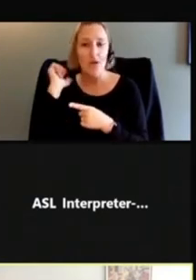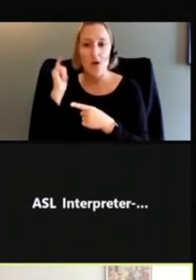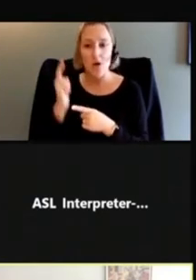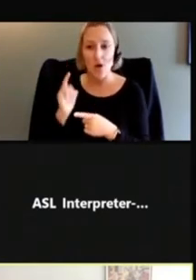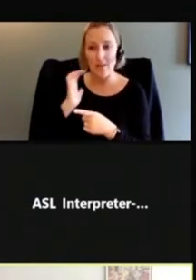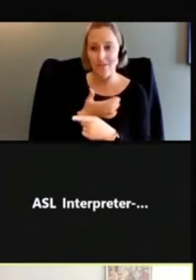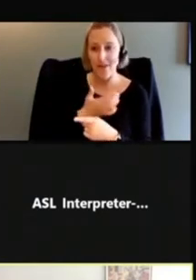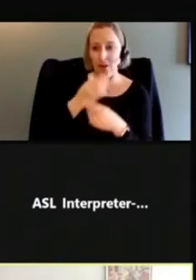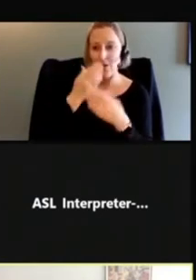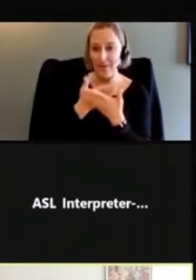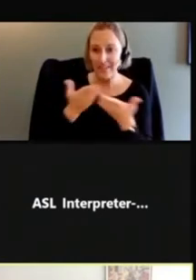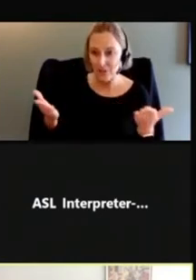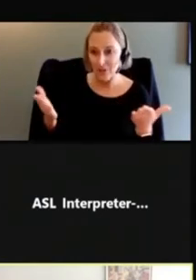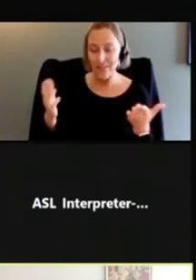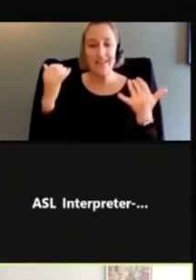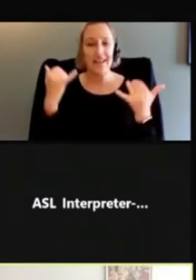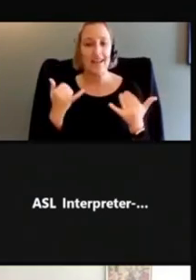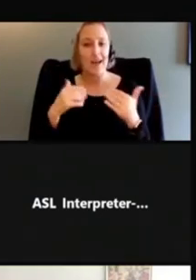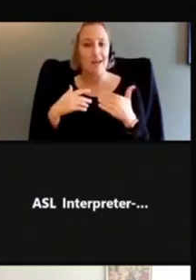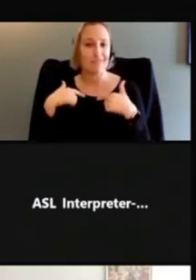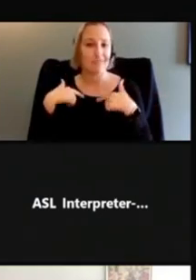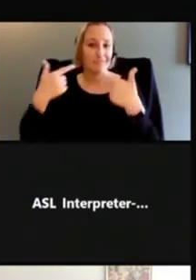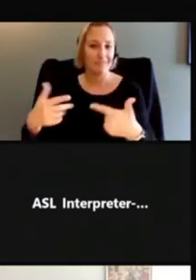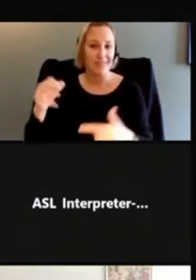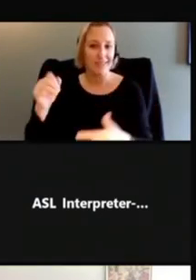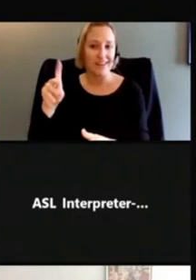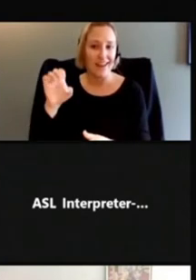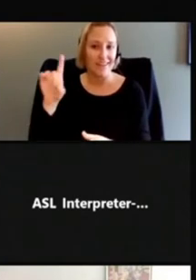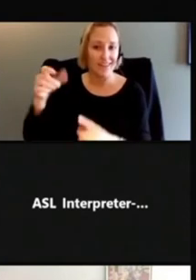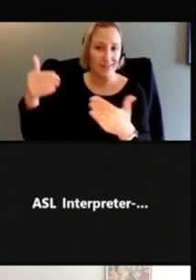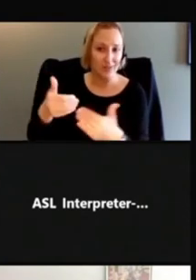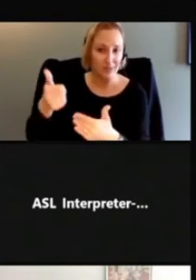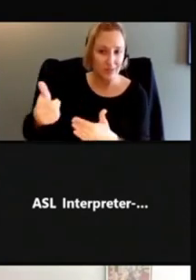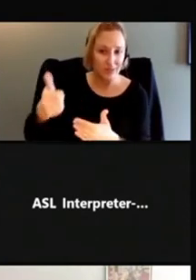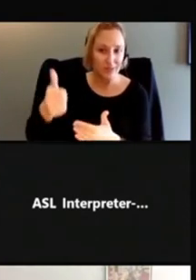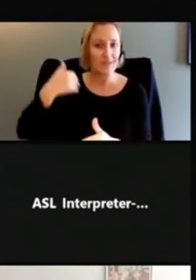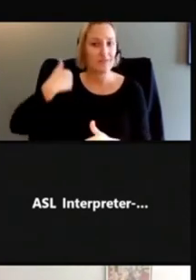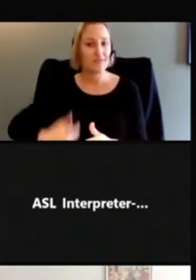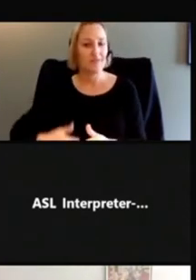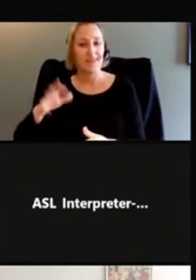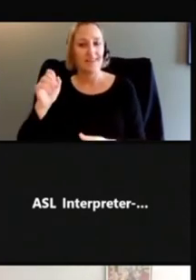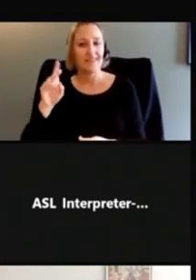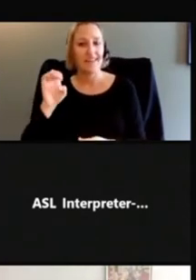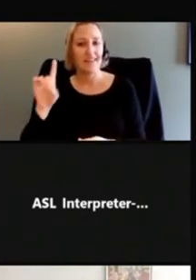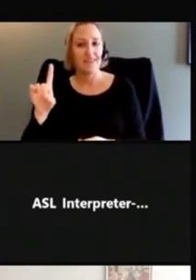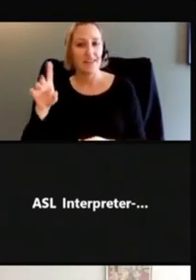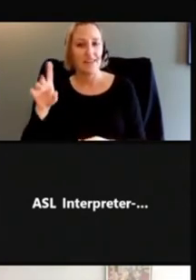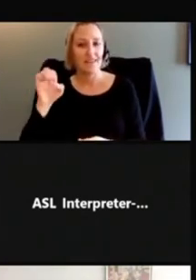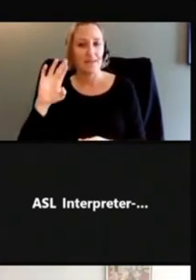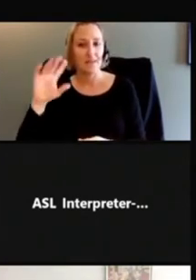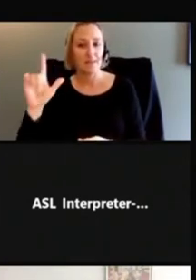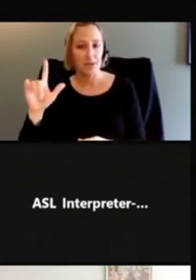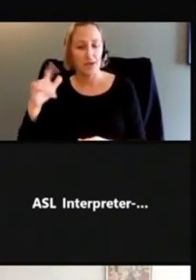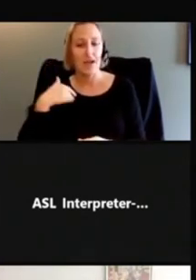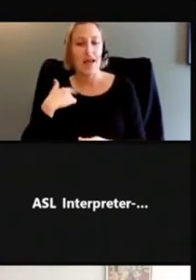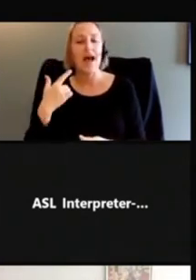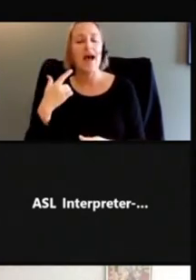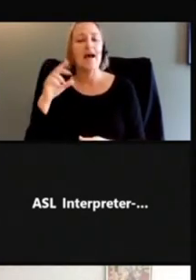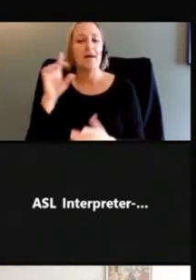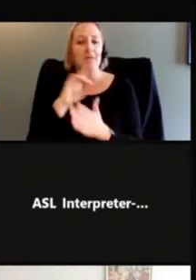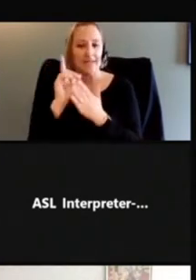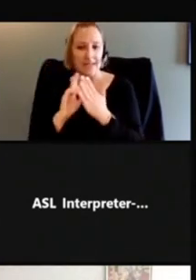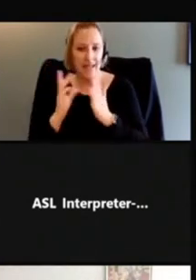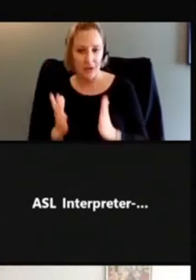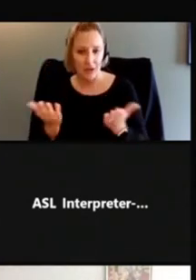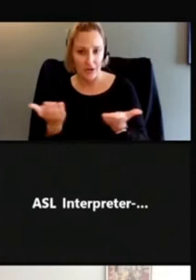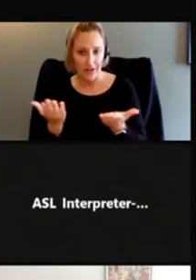pass it over to you to introduce yourself. Hi, everyone. My name is David Pearl, and I'm a UX designer here at Communicate